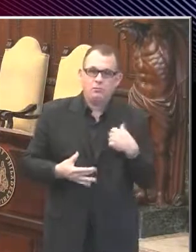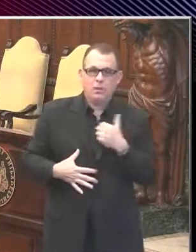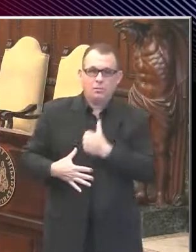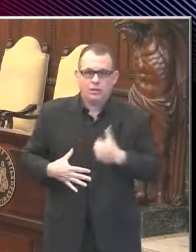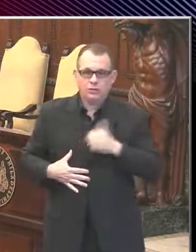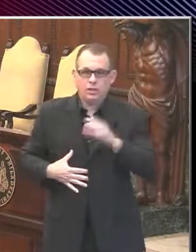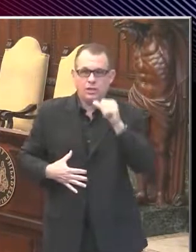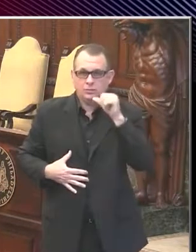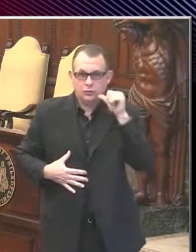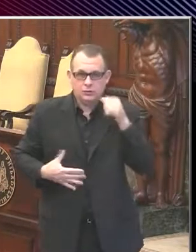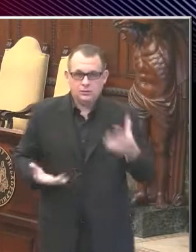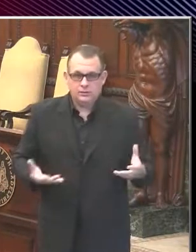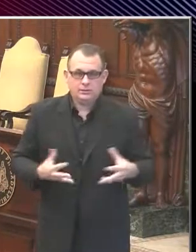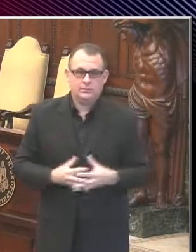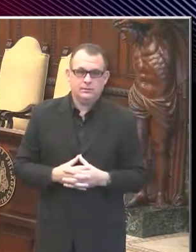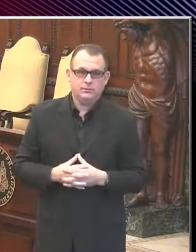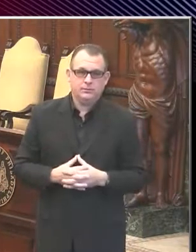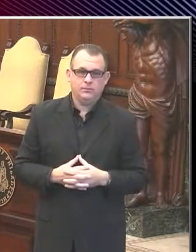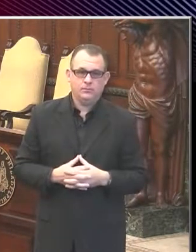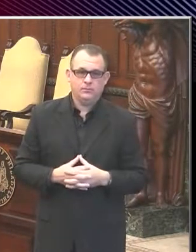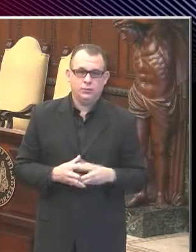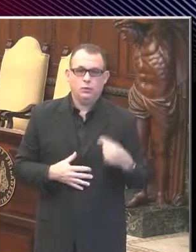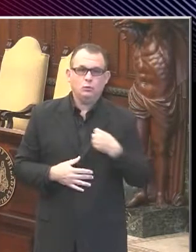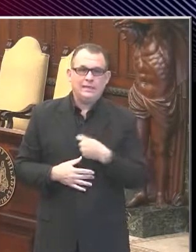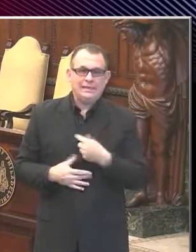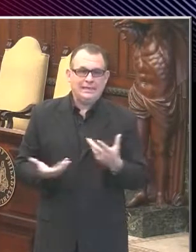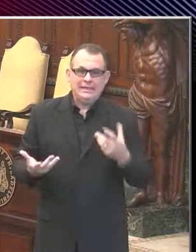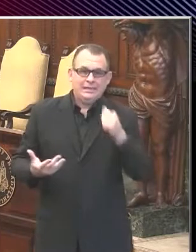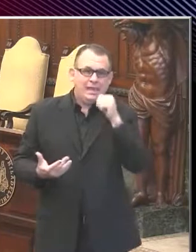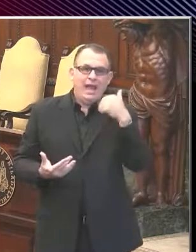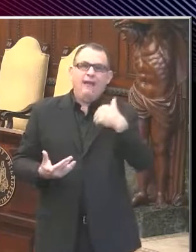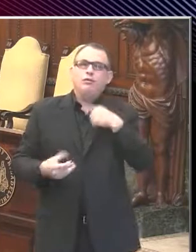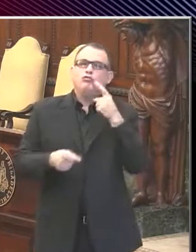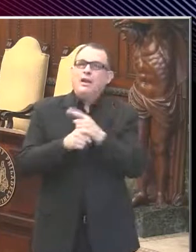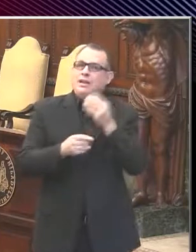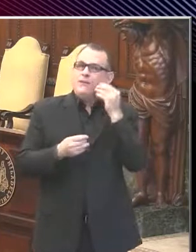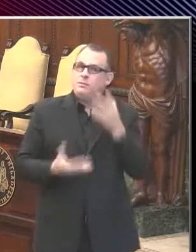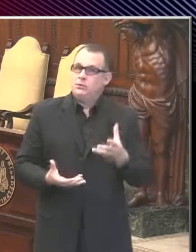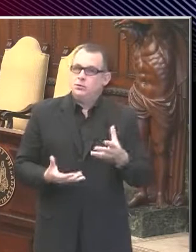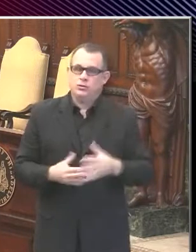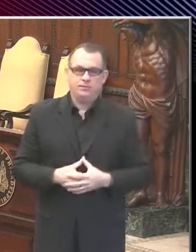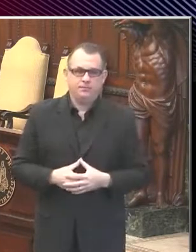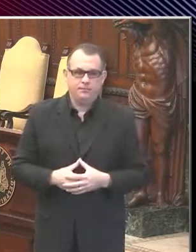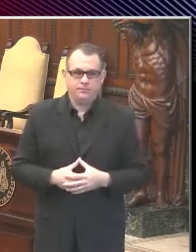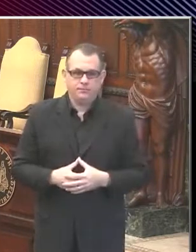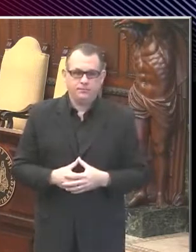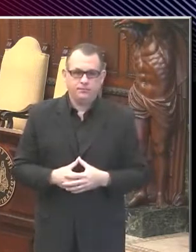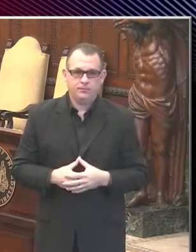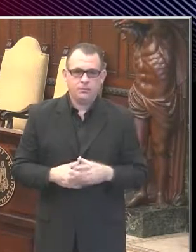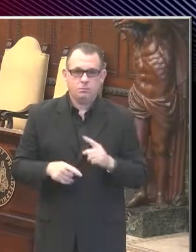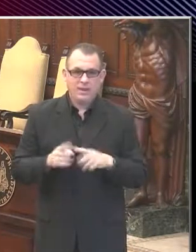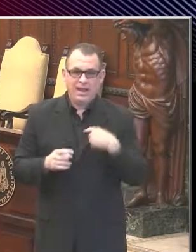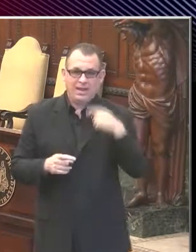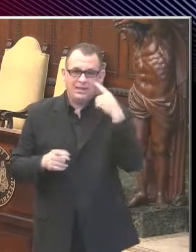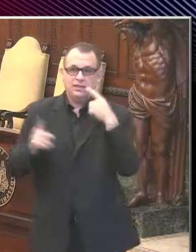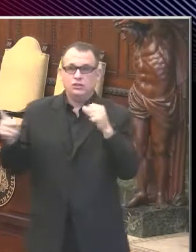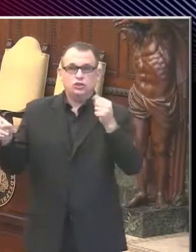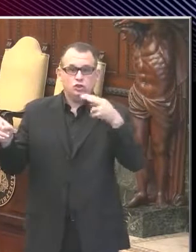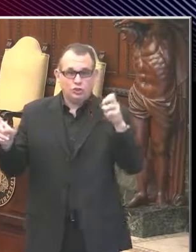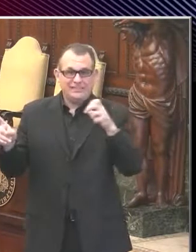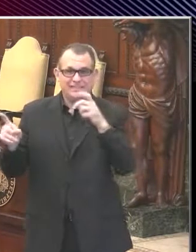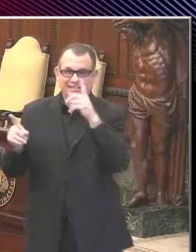because we were, we didn't have the correct information. But I think she received all the appropriate support